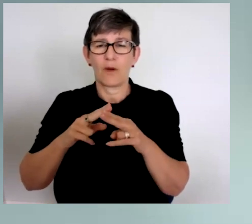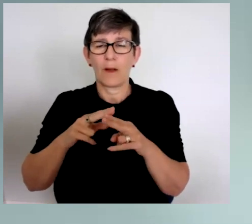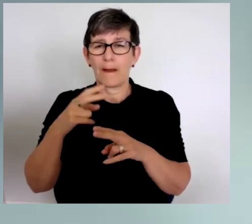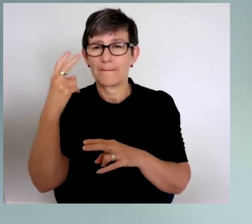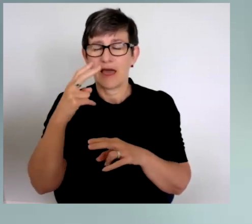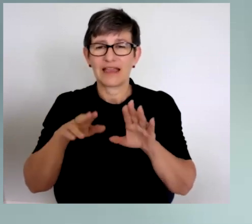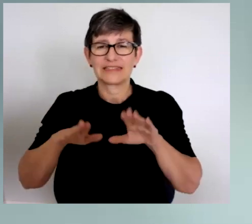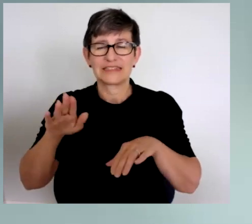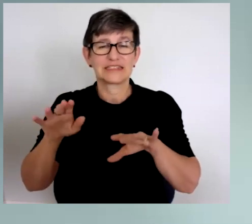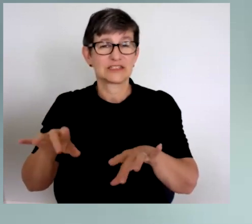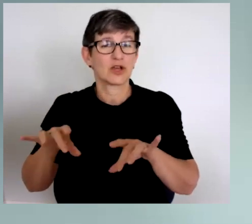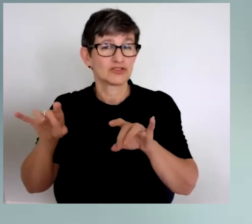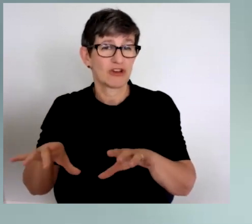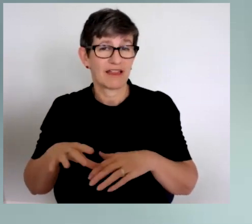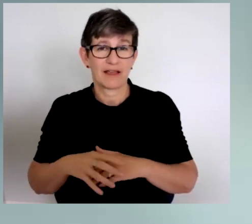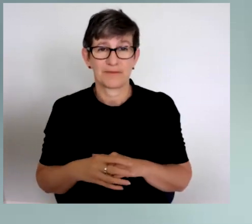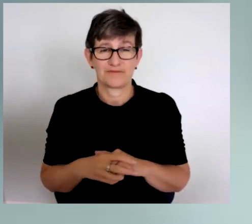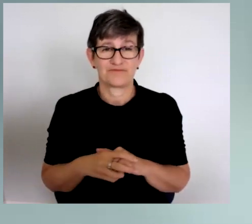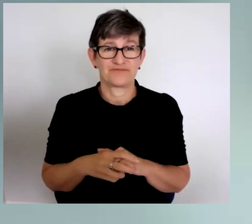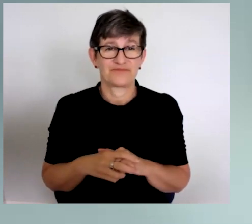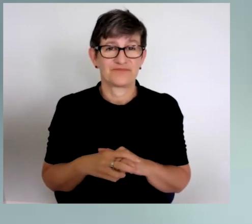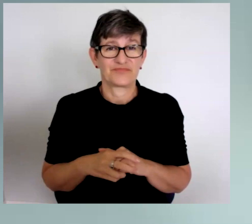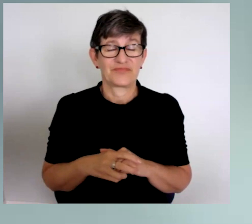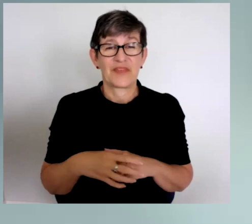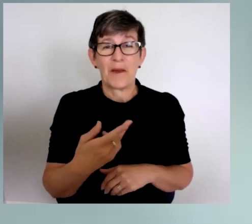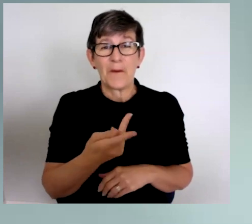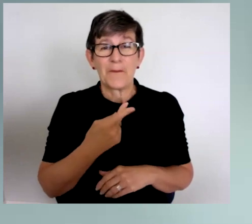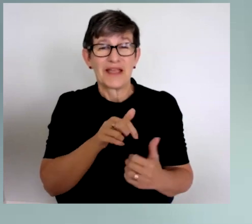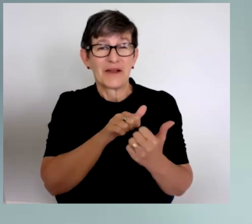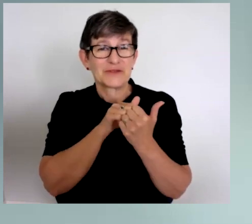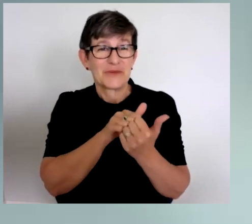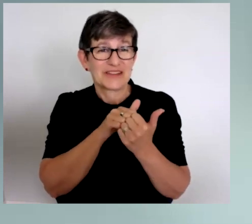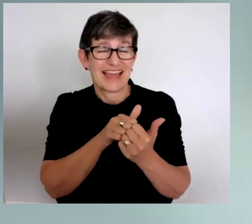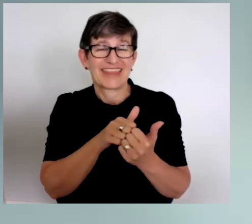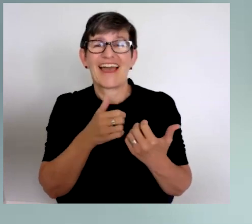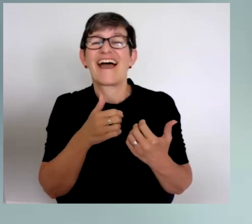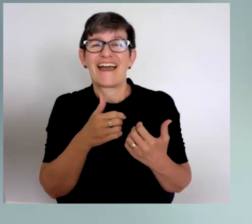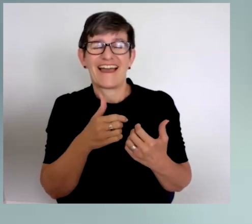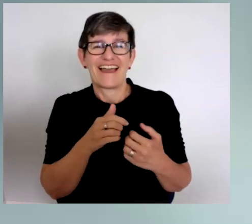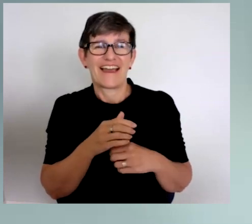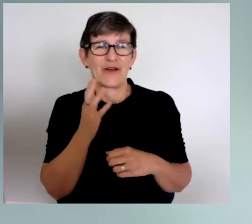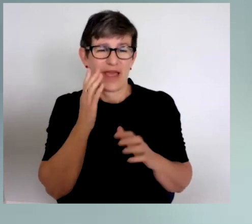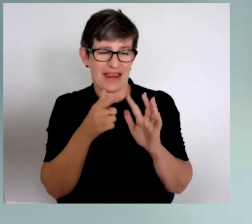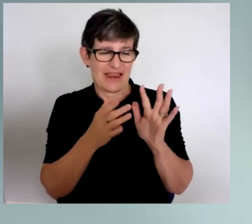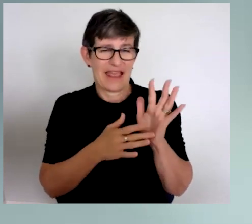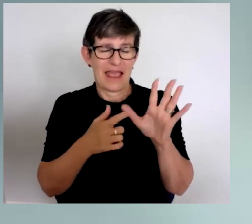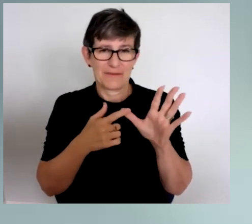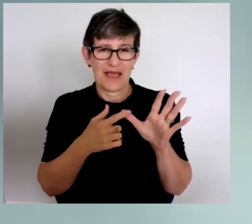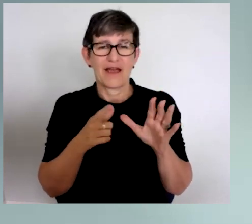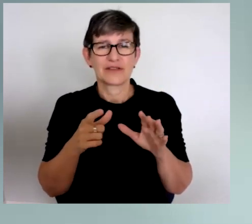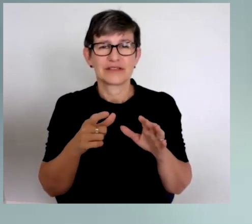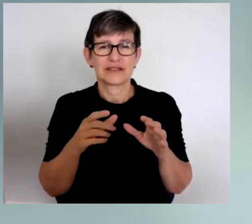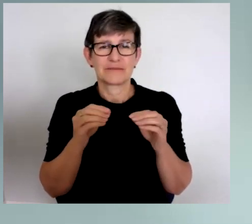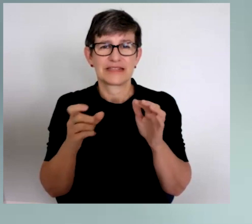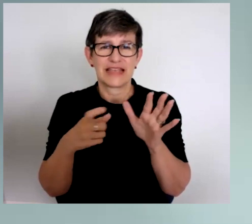of Blind Citizens Australia. We got to work together when Emma was the